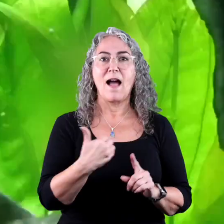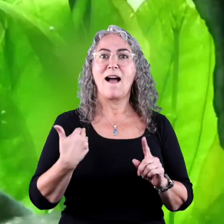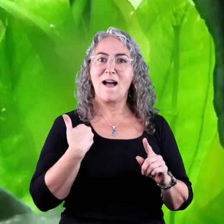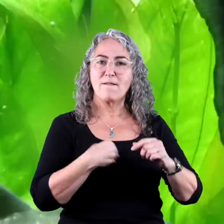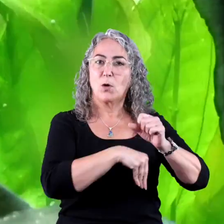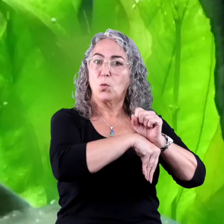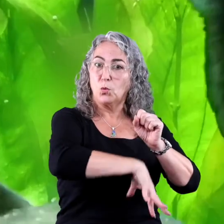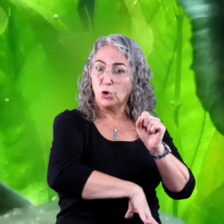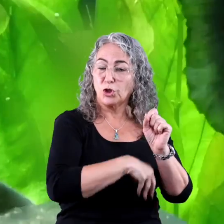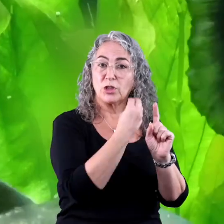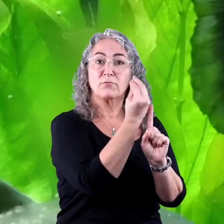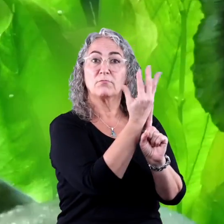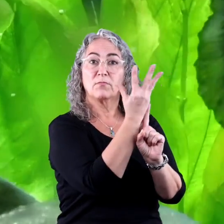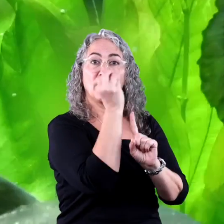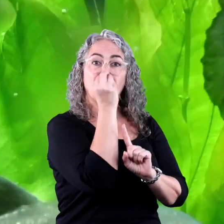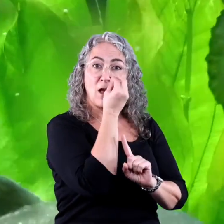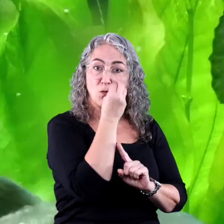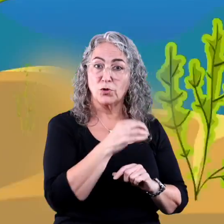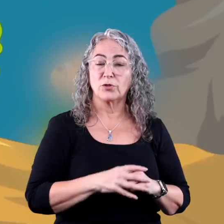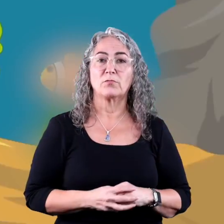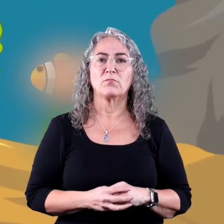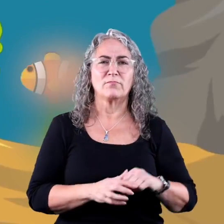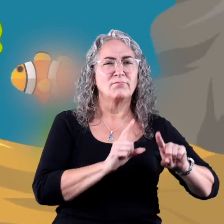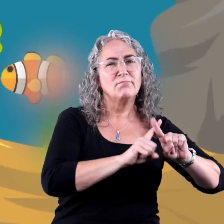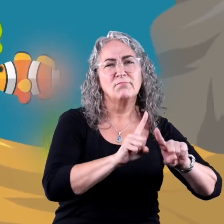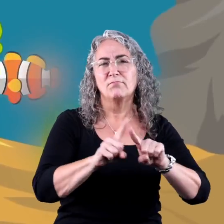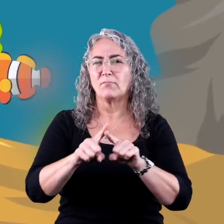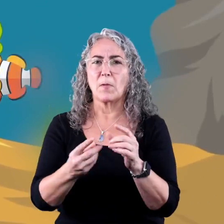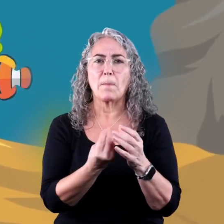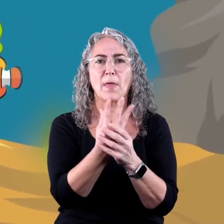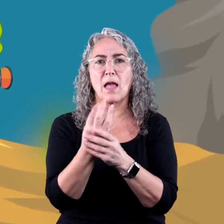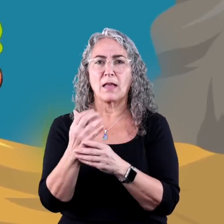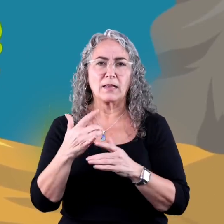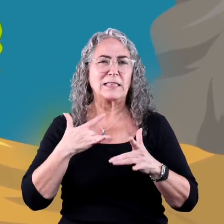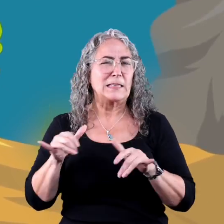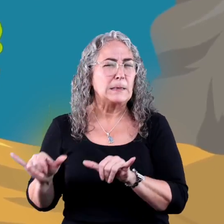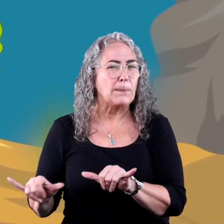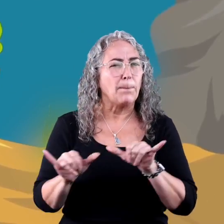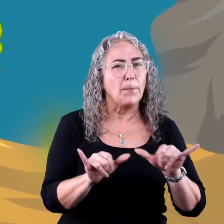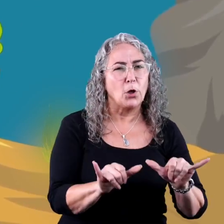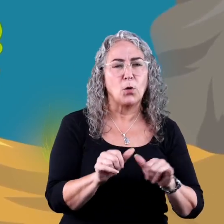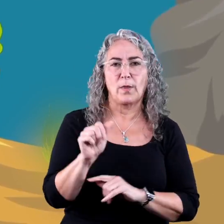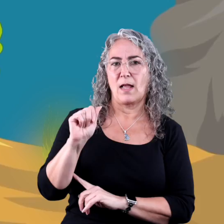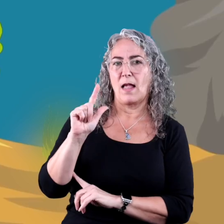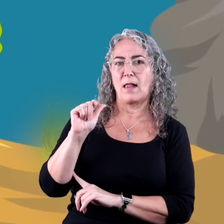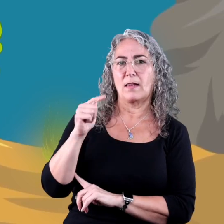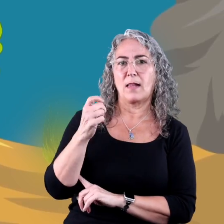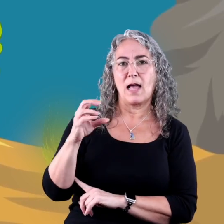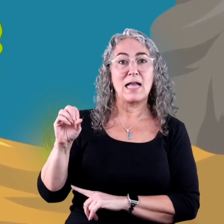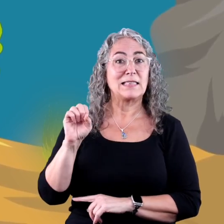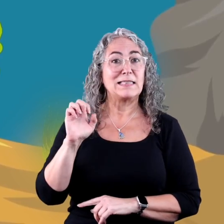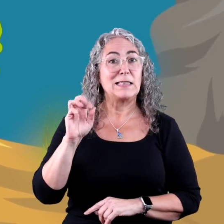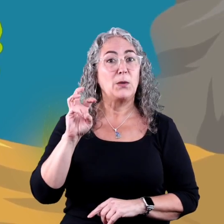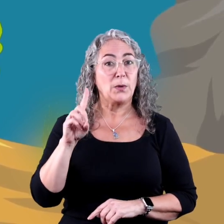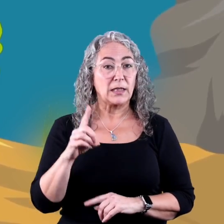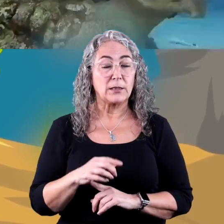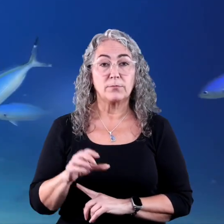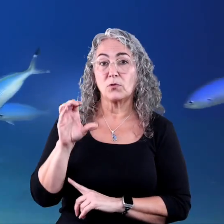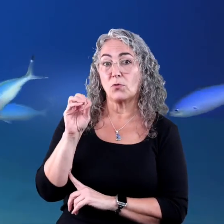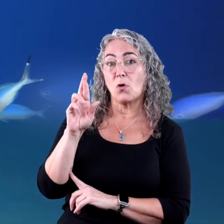It has roots and flowers. There are numerous plants in the ocean that are similar to algae and seaweed.